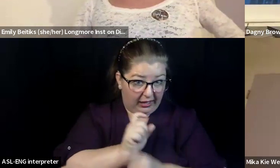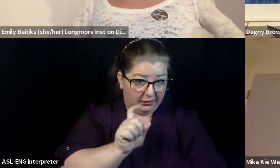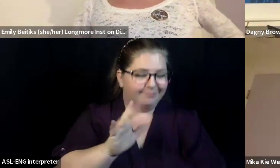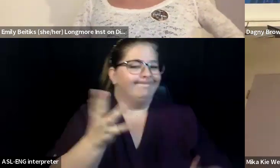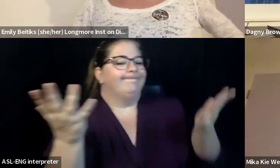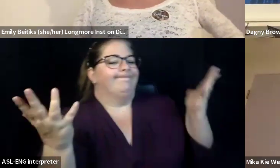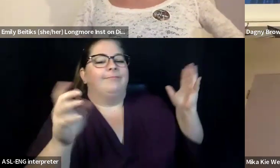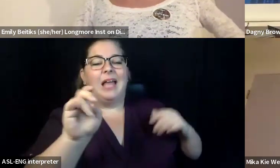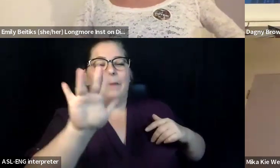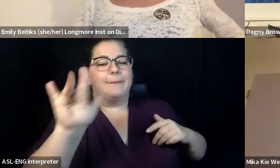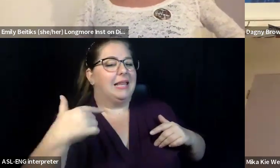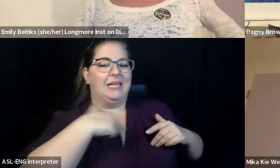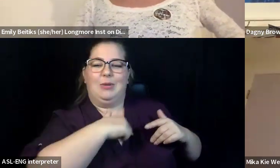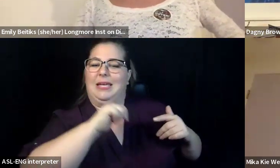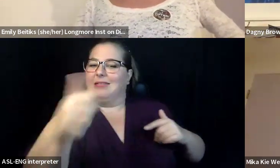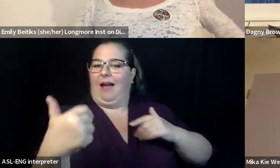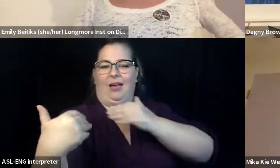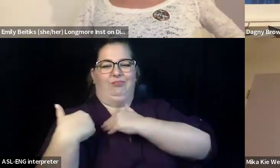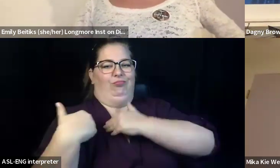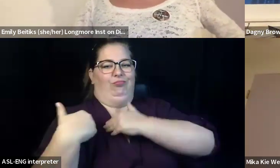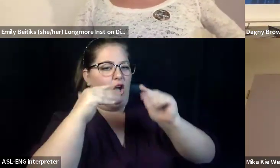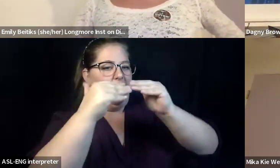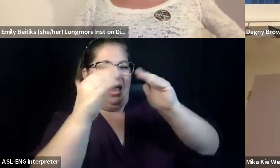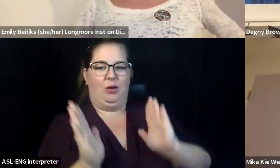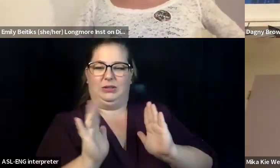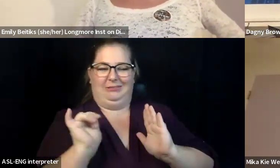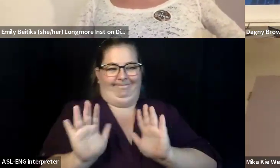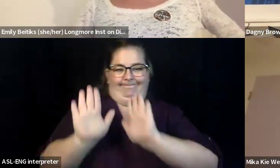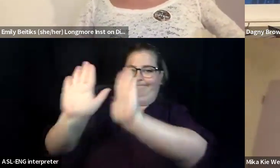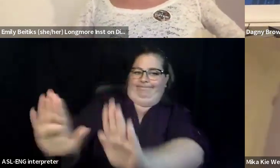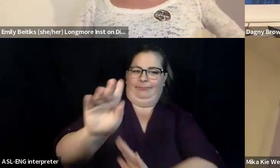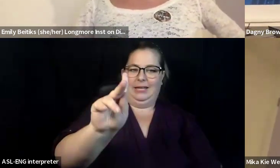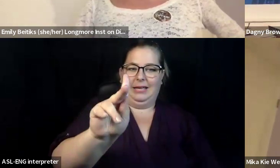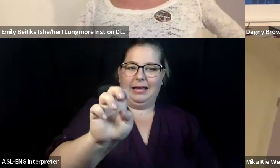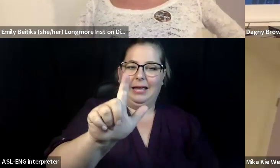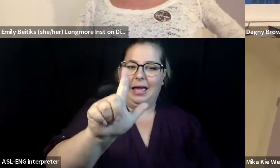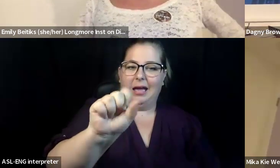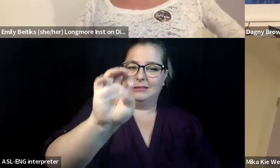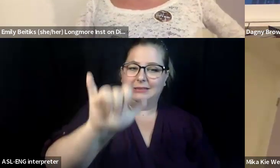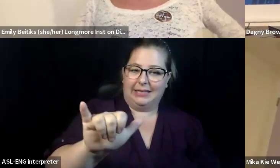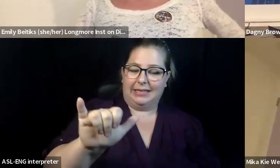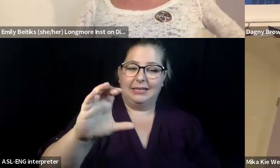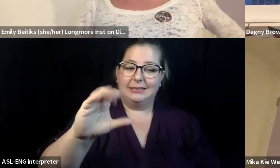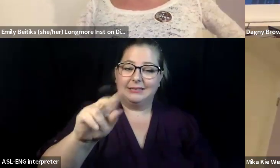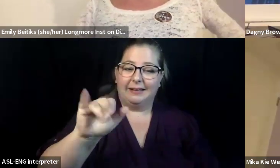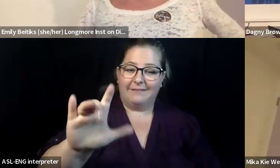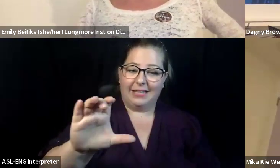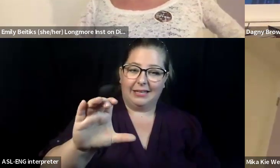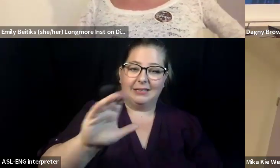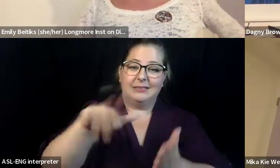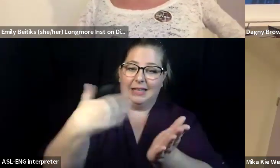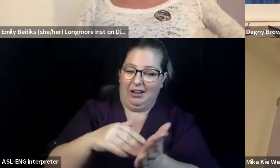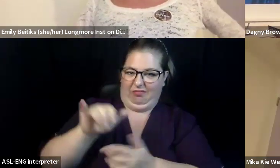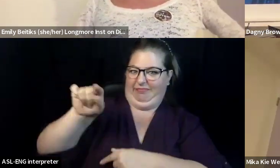managing that. And I believe that they, the way they're doing it is a mixture of AMI. So it goes from 20% up to